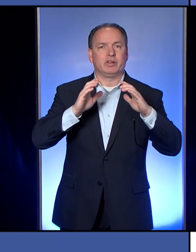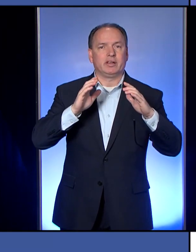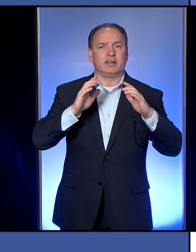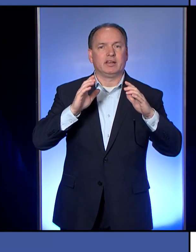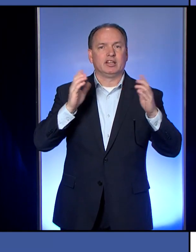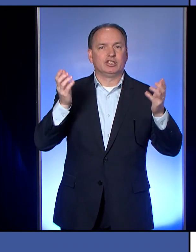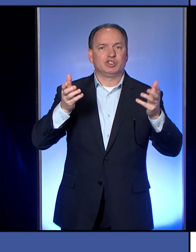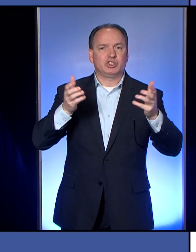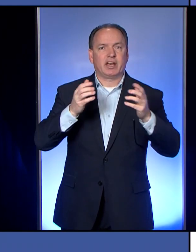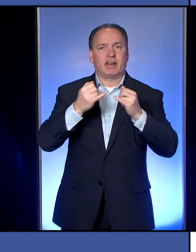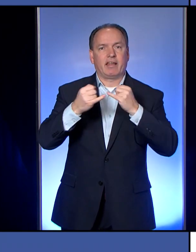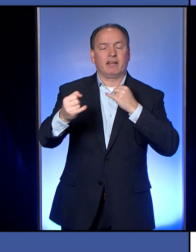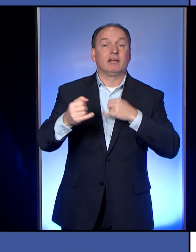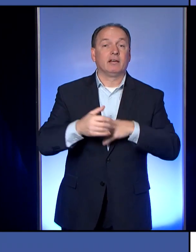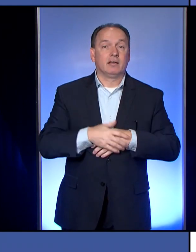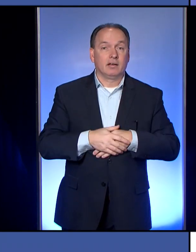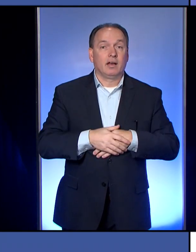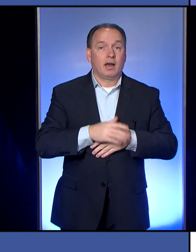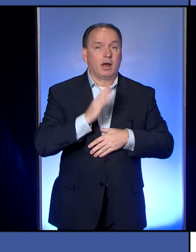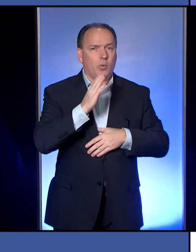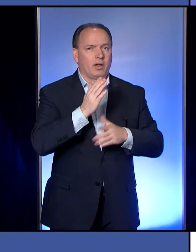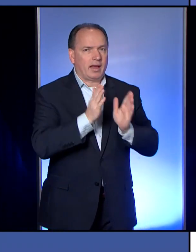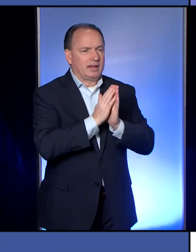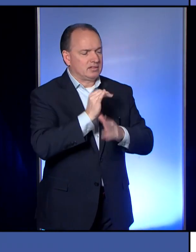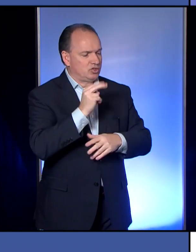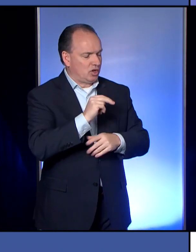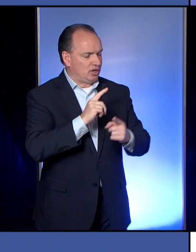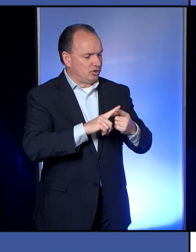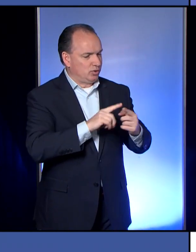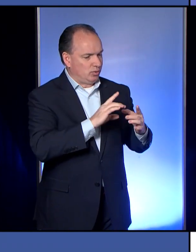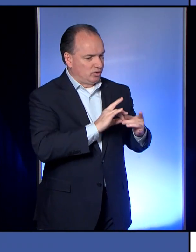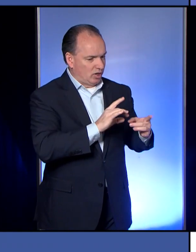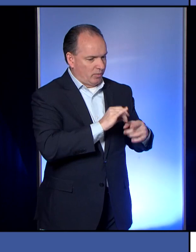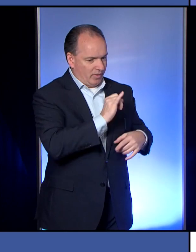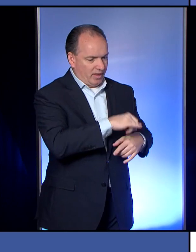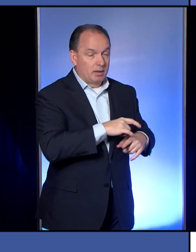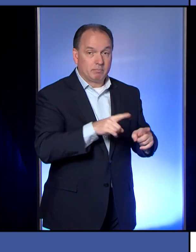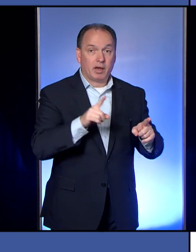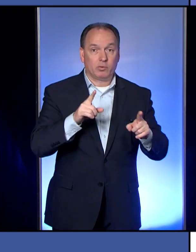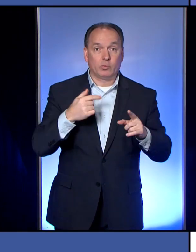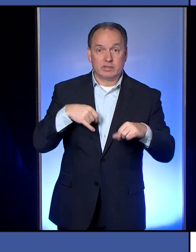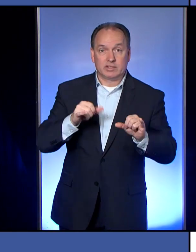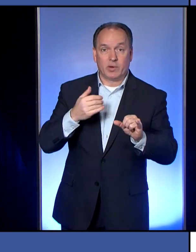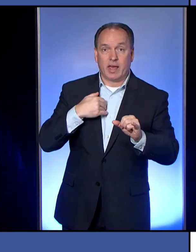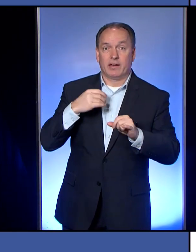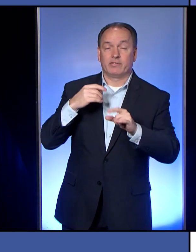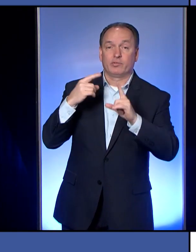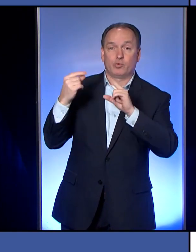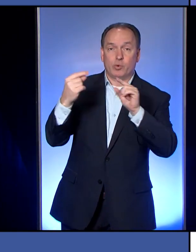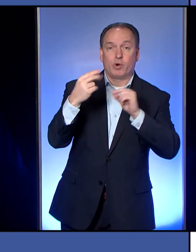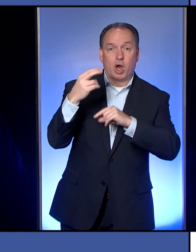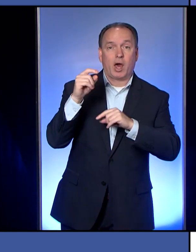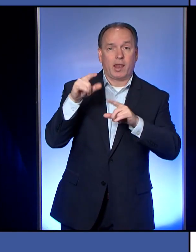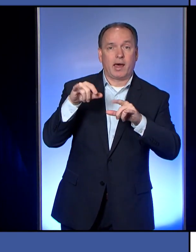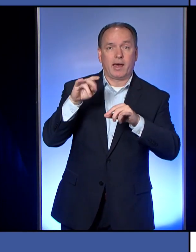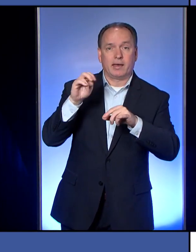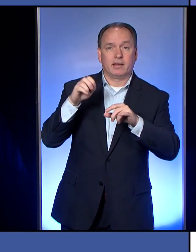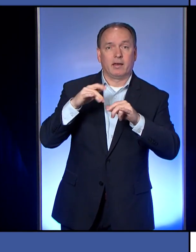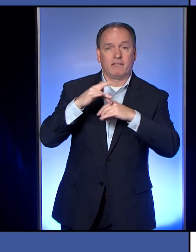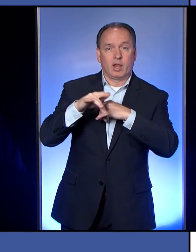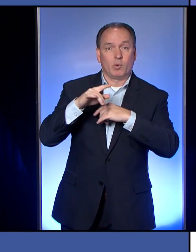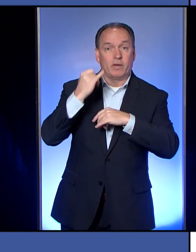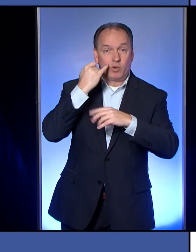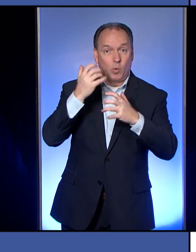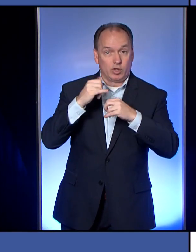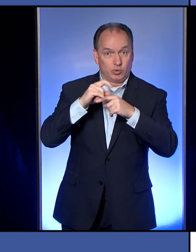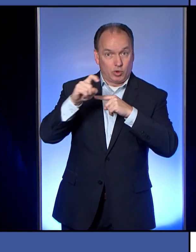DiMatteo answer the question on the community chat line. the rumor line is still up and running. And we still have that available for people if they would like to